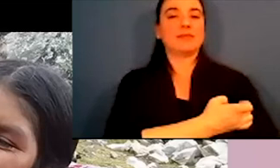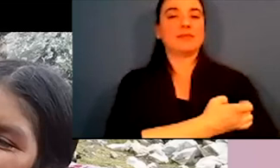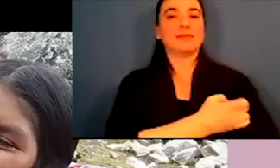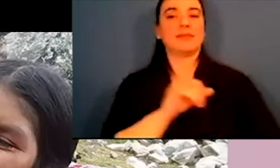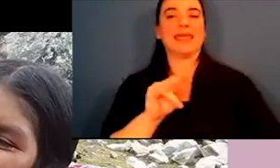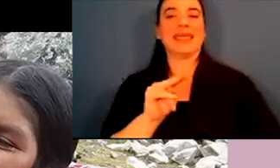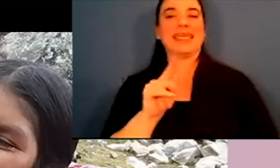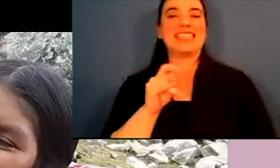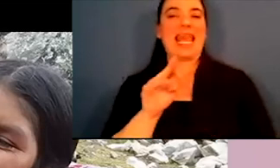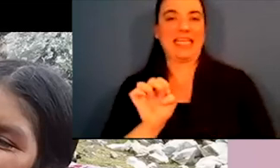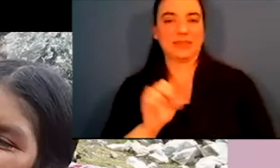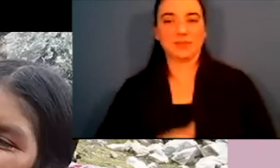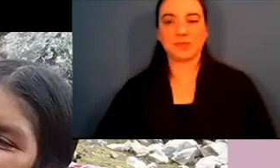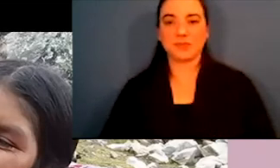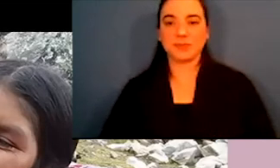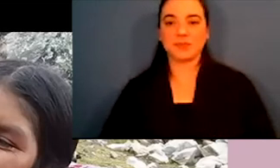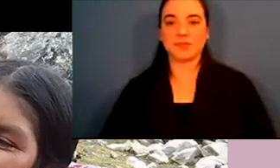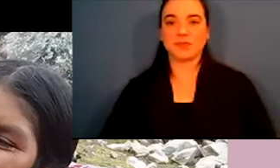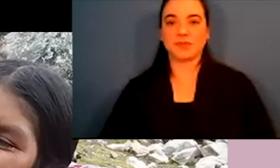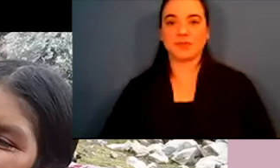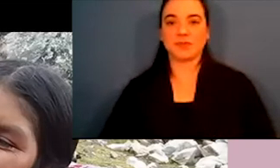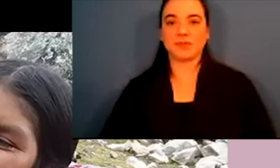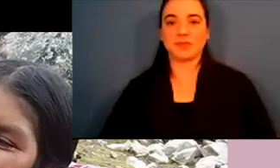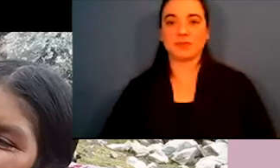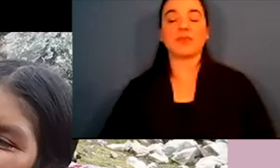like high energy intake.